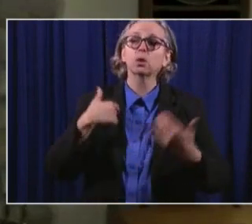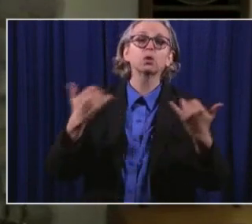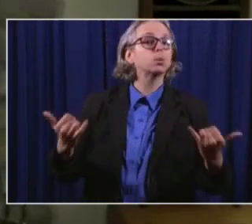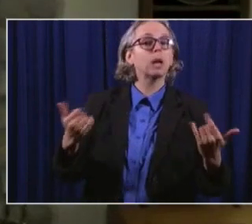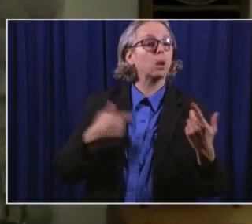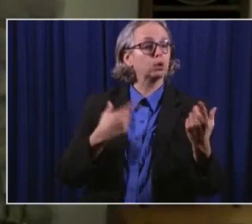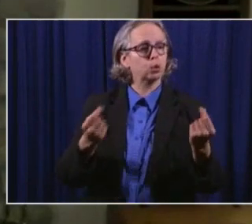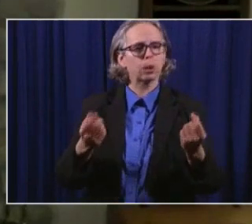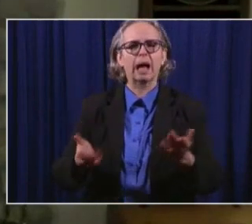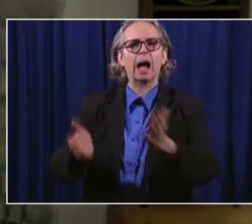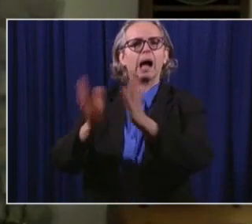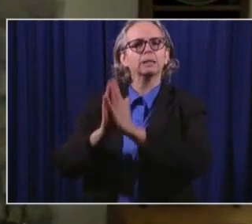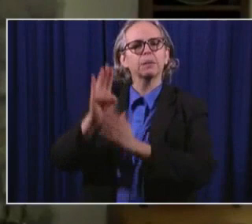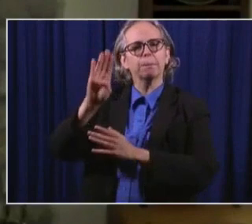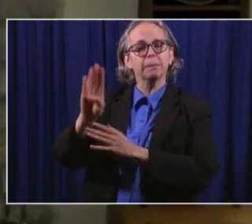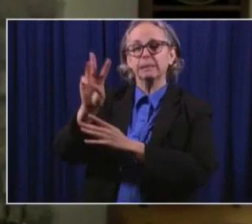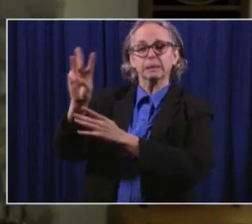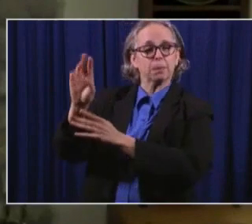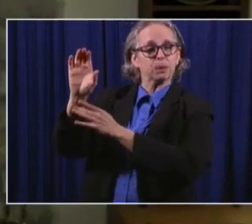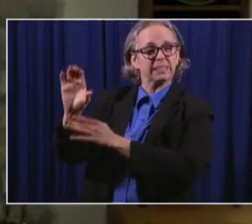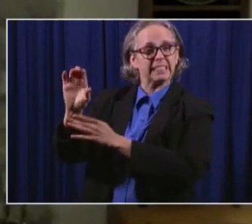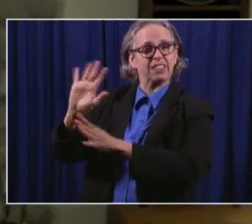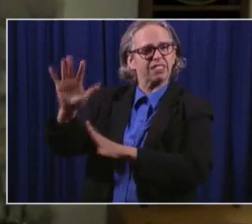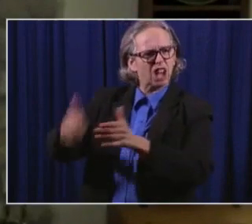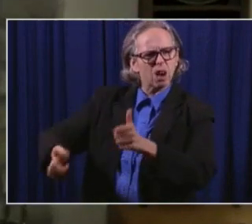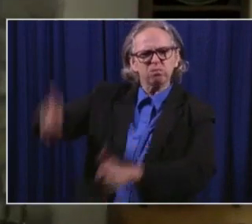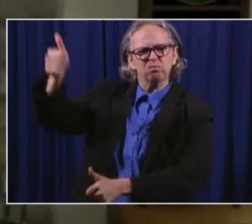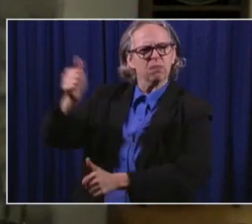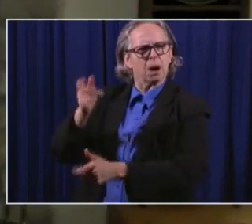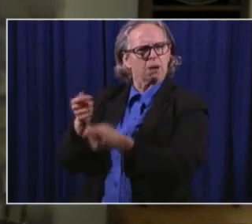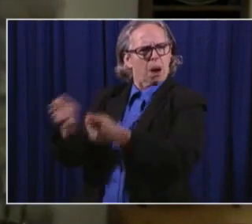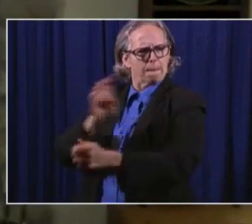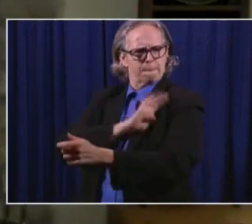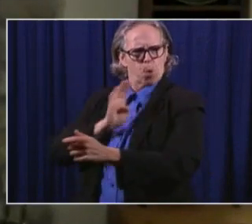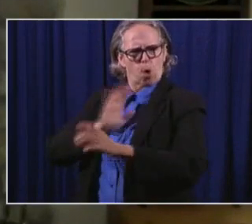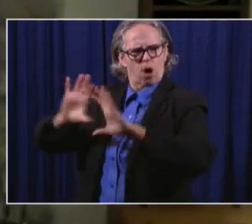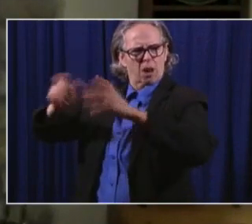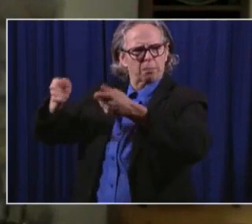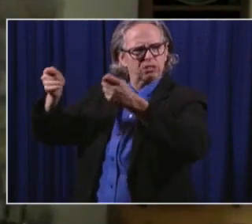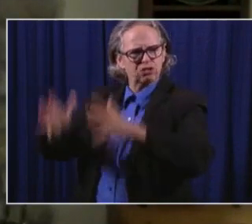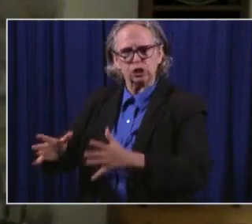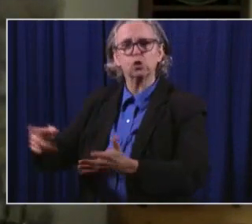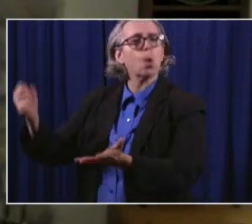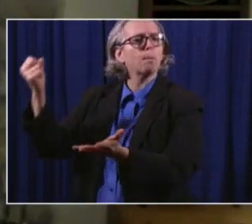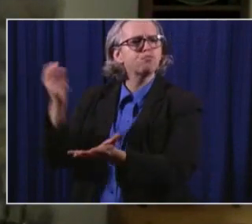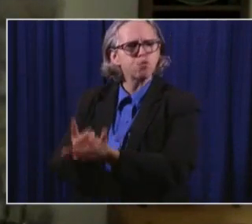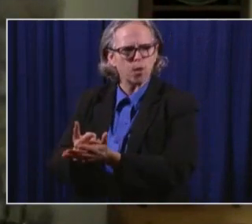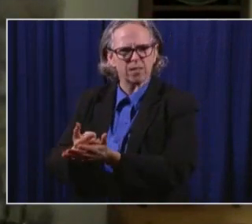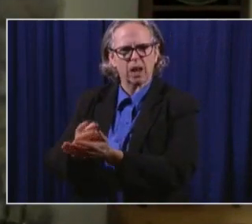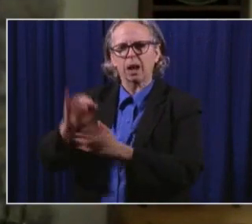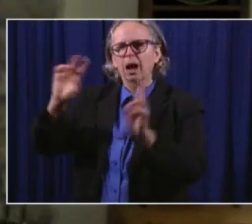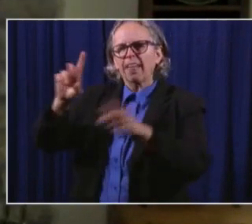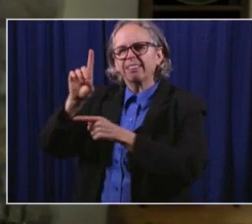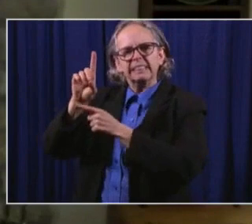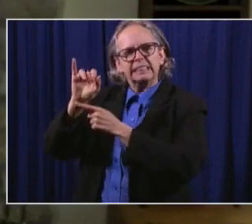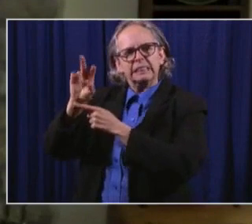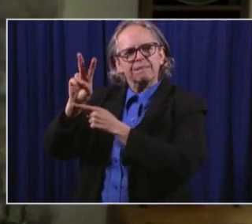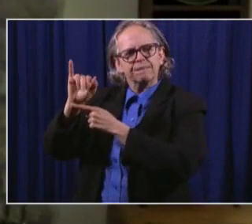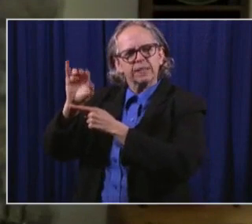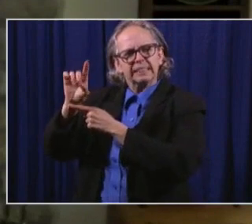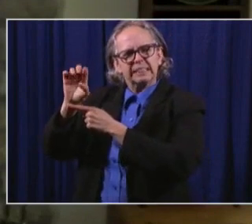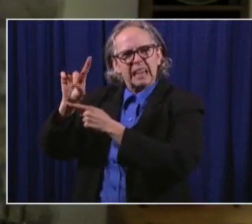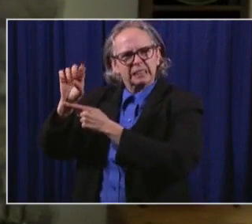of Directors to approve a dividend of $5 billion, $5 billion